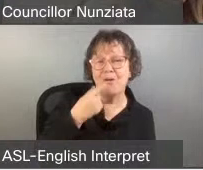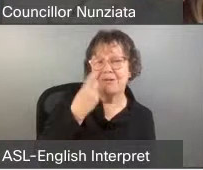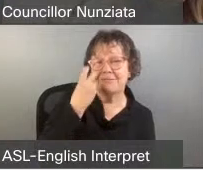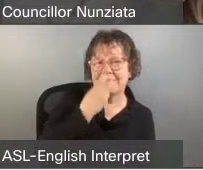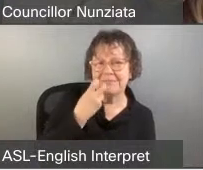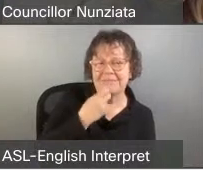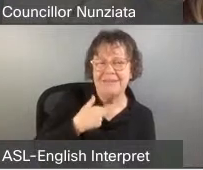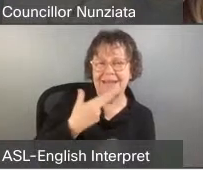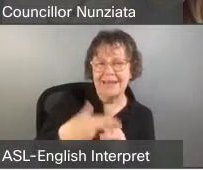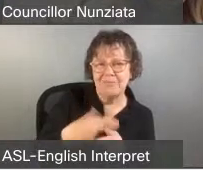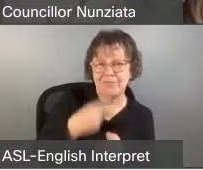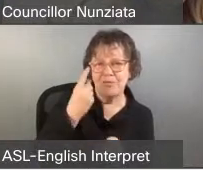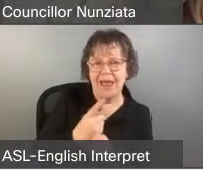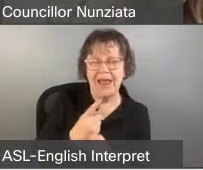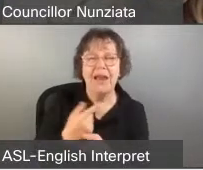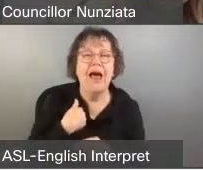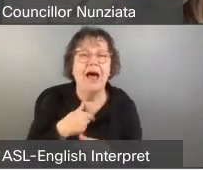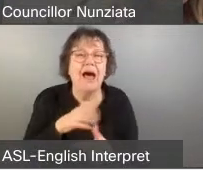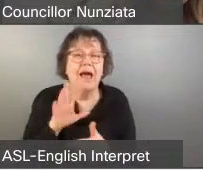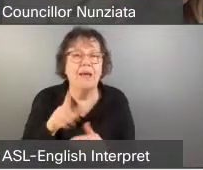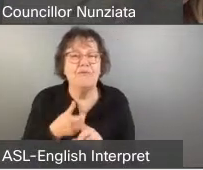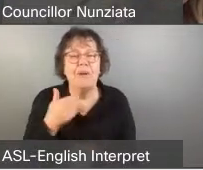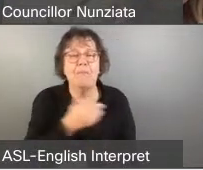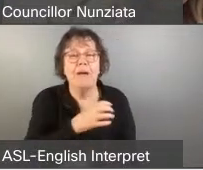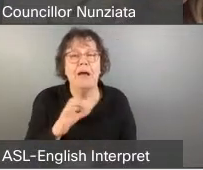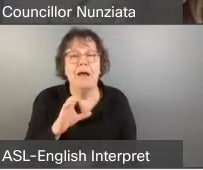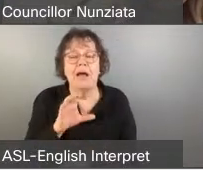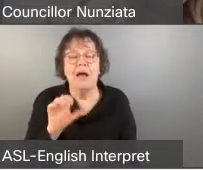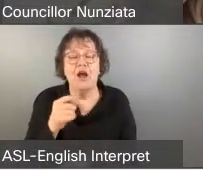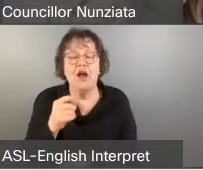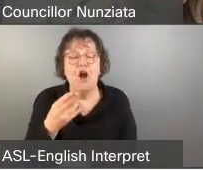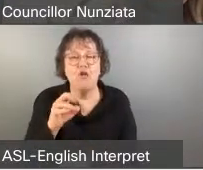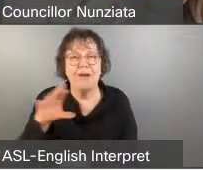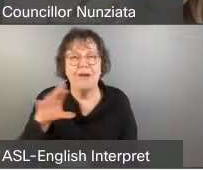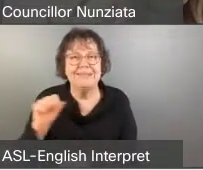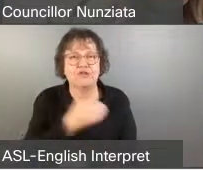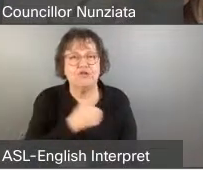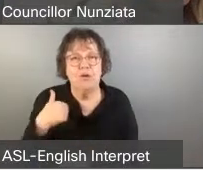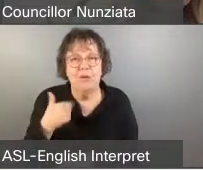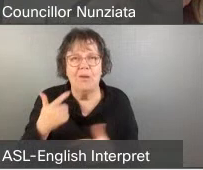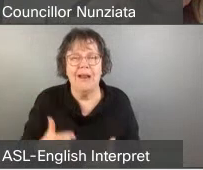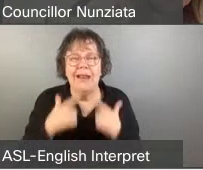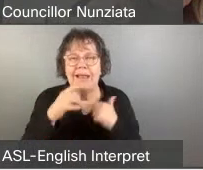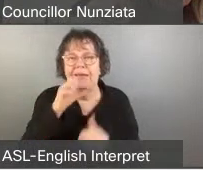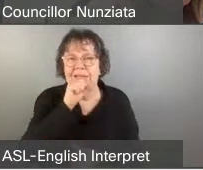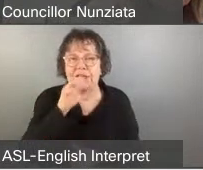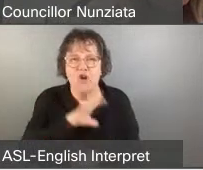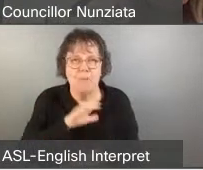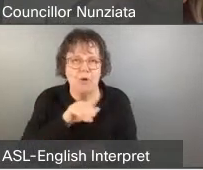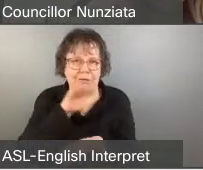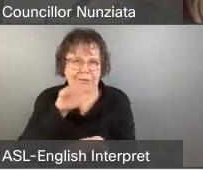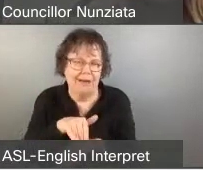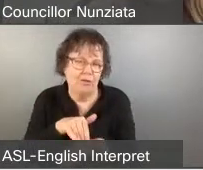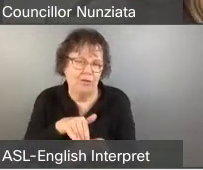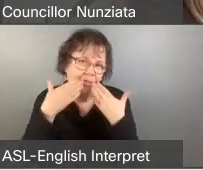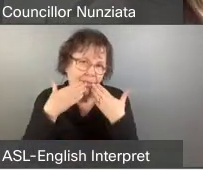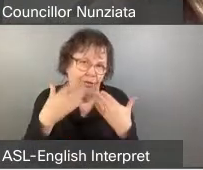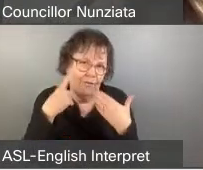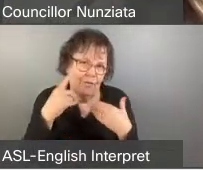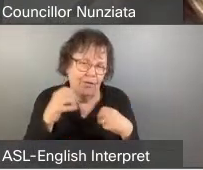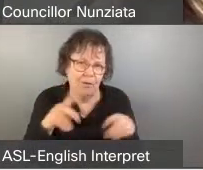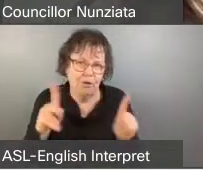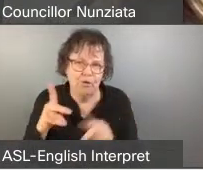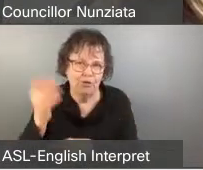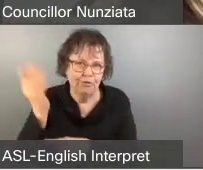here as a volunteer with progress Toronto and I'm a resident of Scarborough center. And I thank you for the ability to speak to you all today. Um,